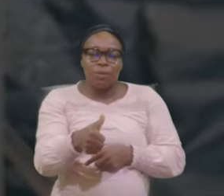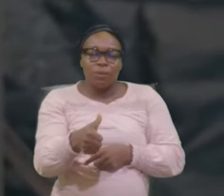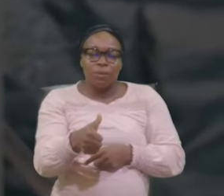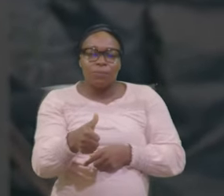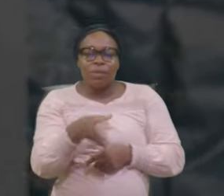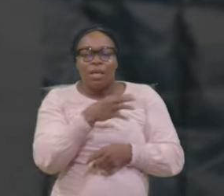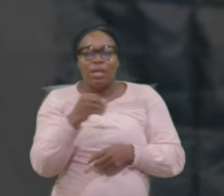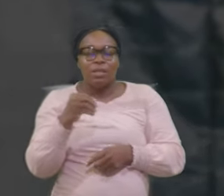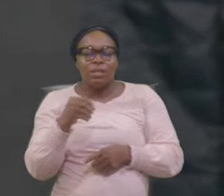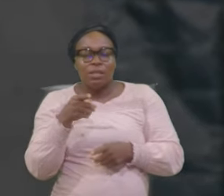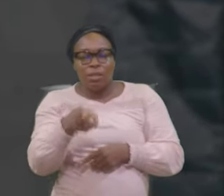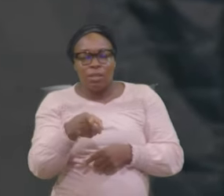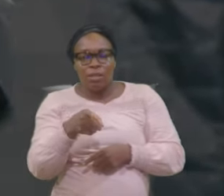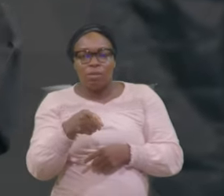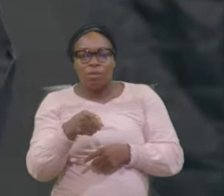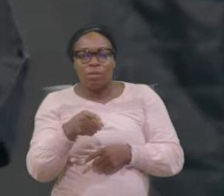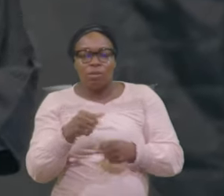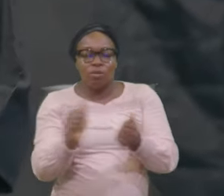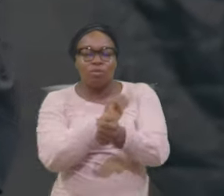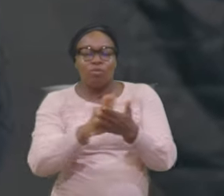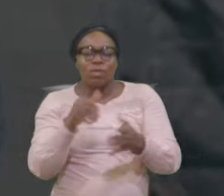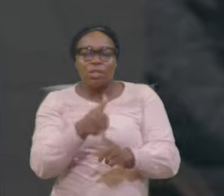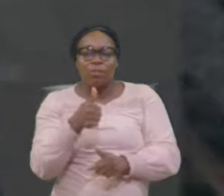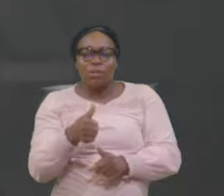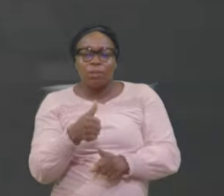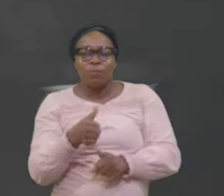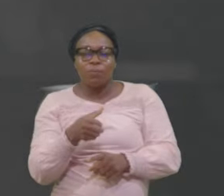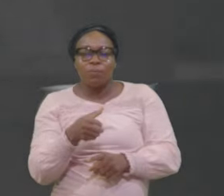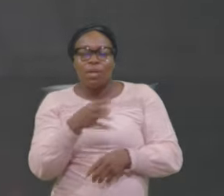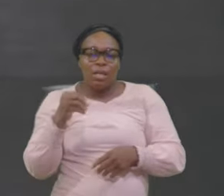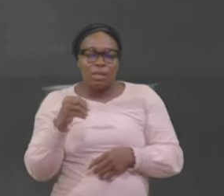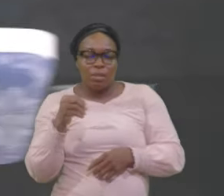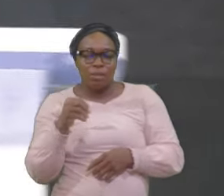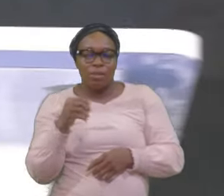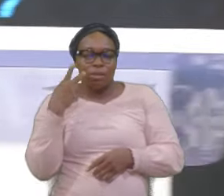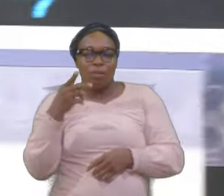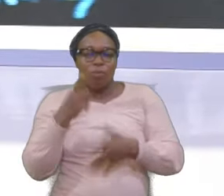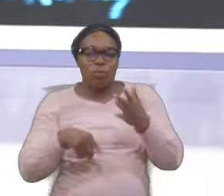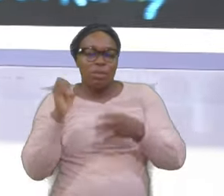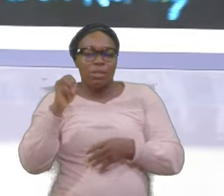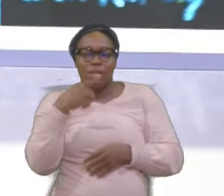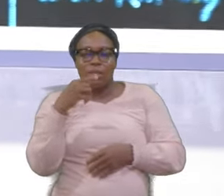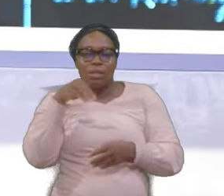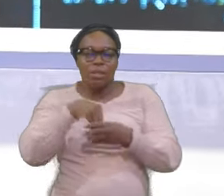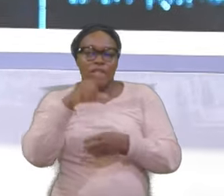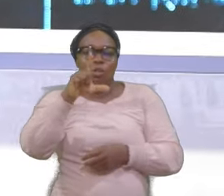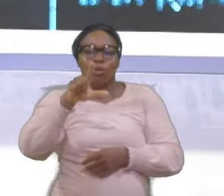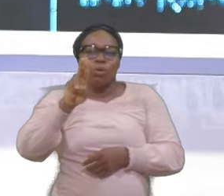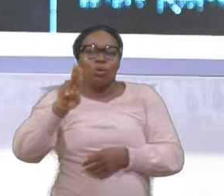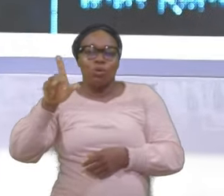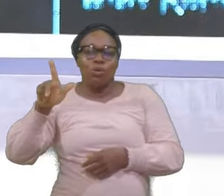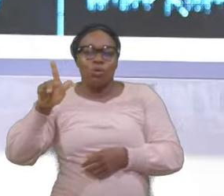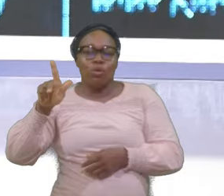Myself Look at what he said In Luke chapter 15 Verse 17 And